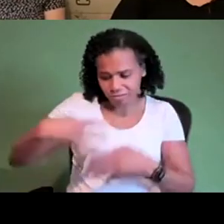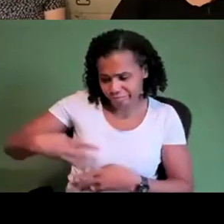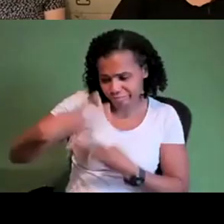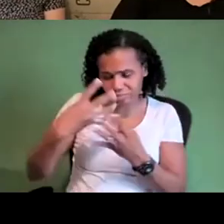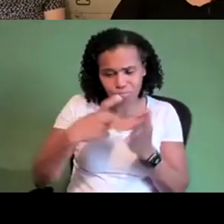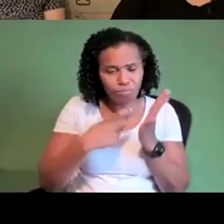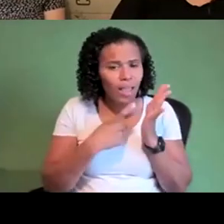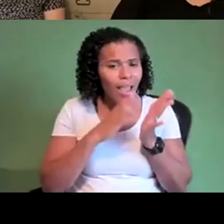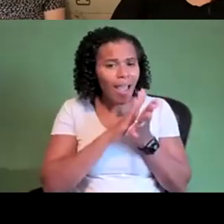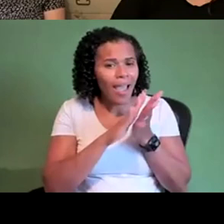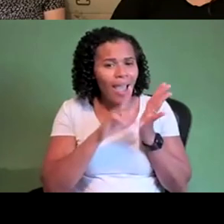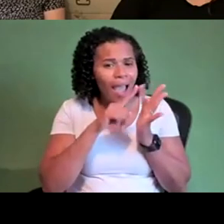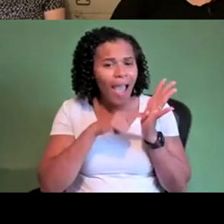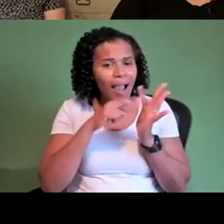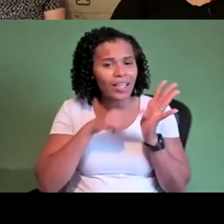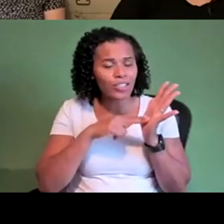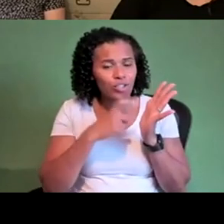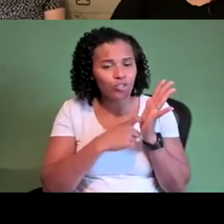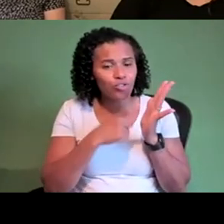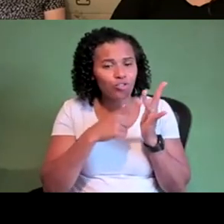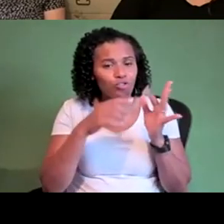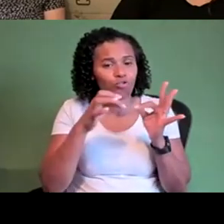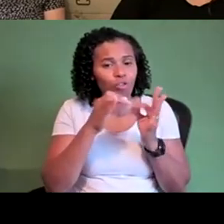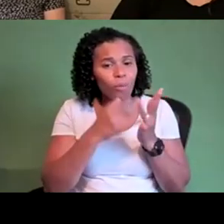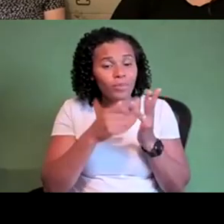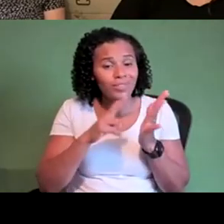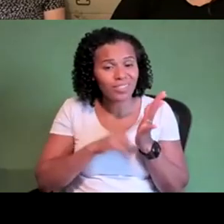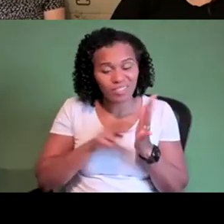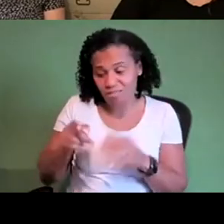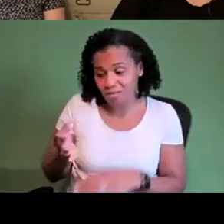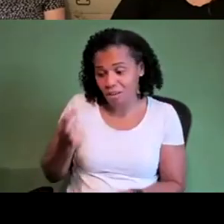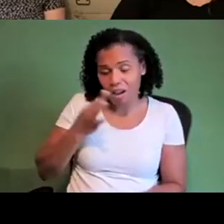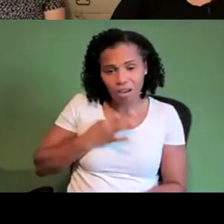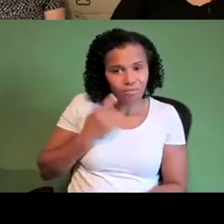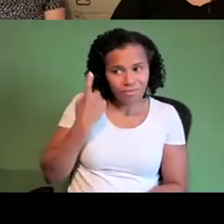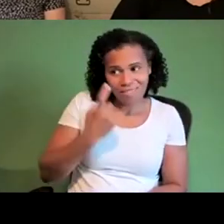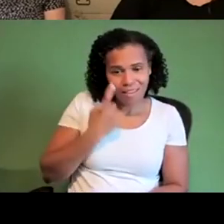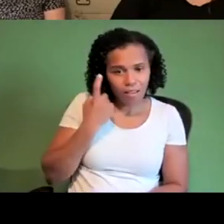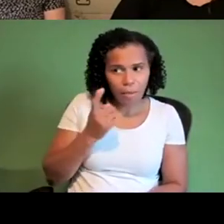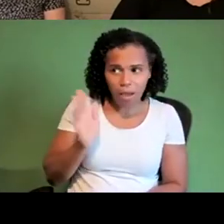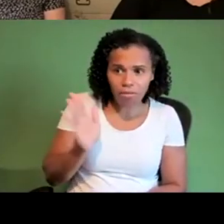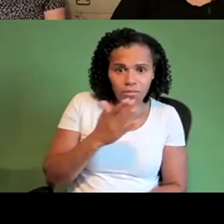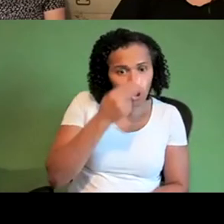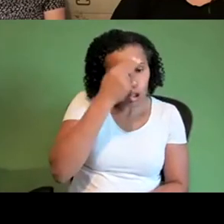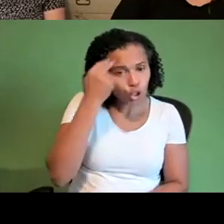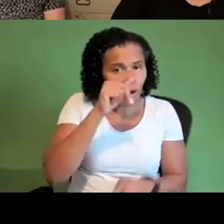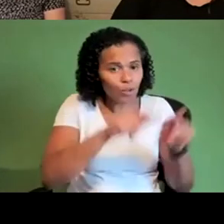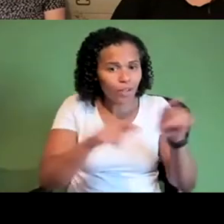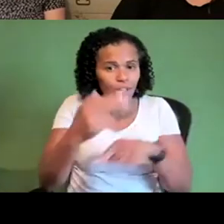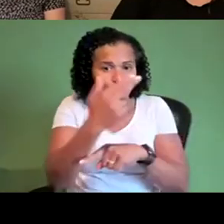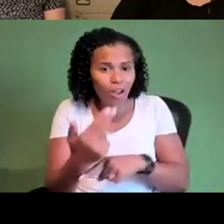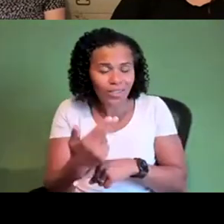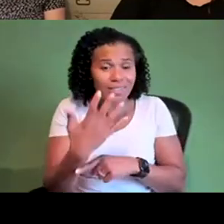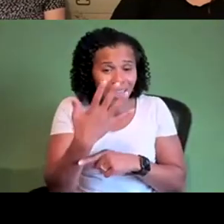who's who's asked um if there's any advice of how isolated neurodivergent artists like myself navigate